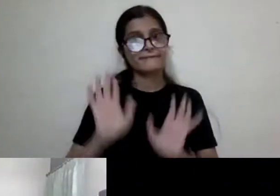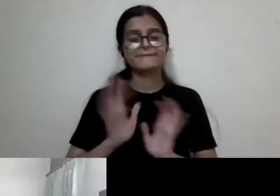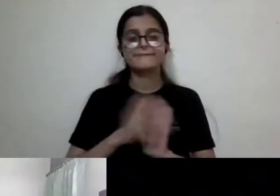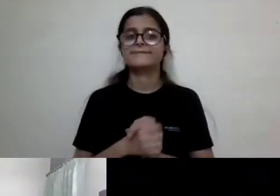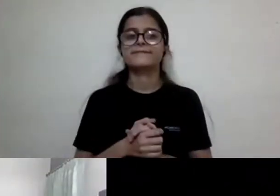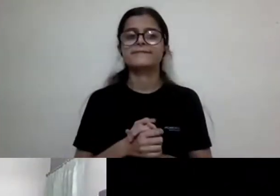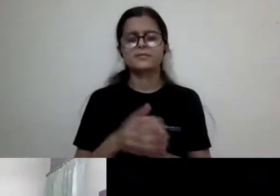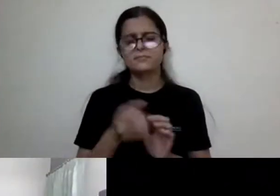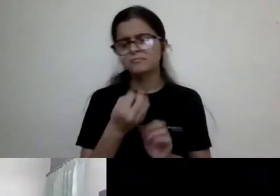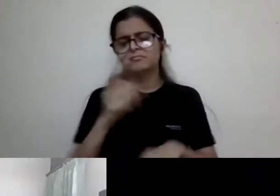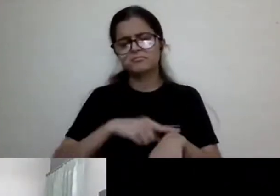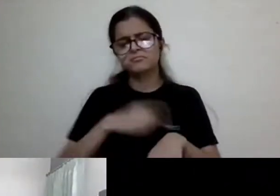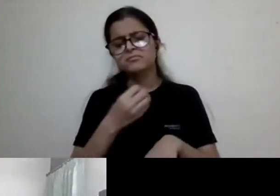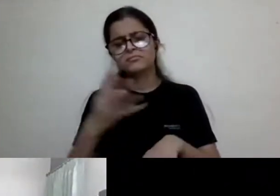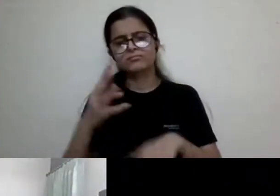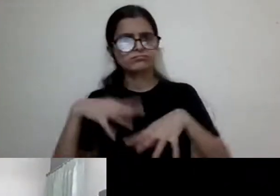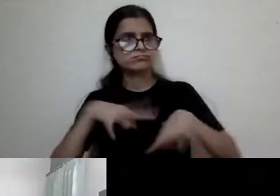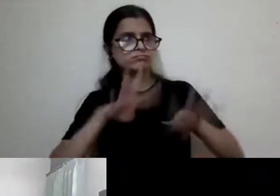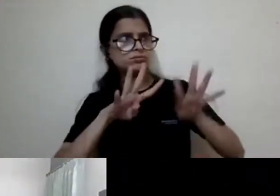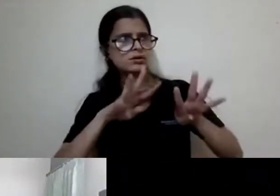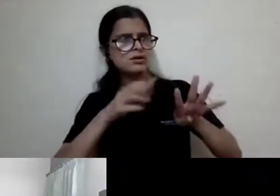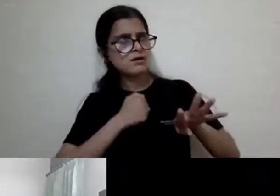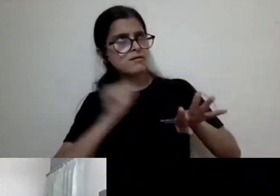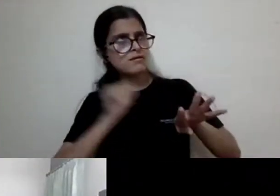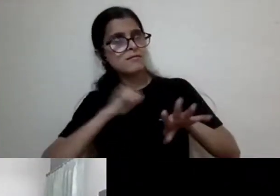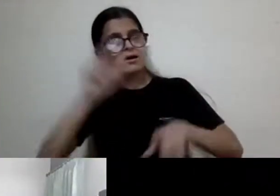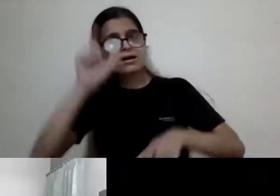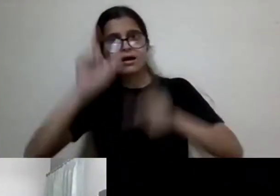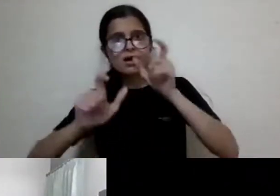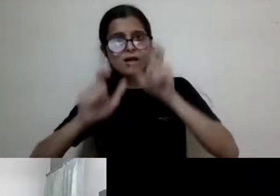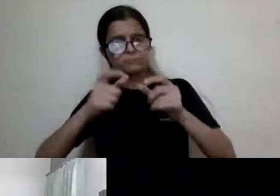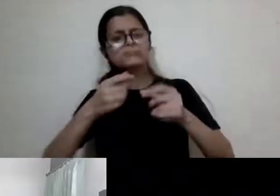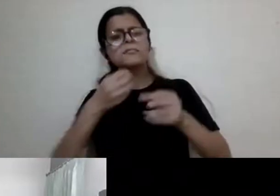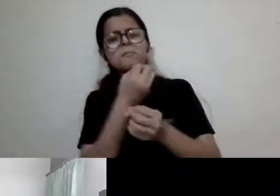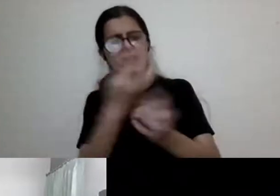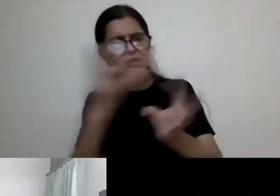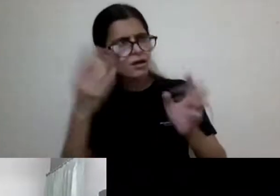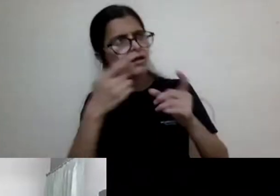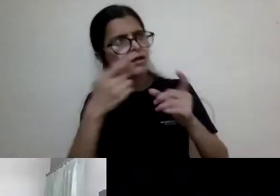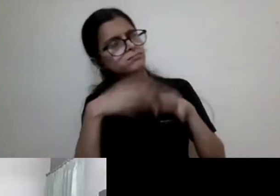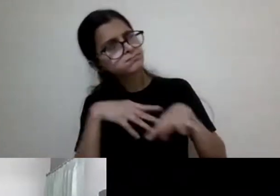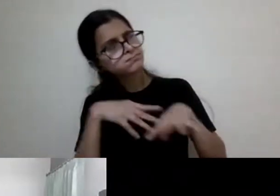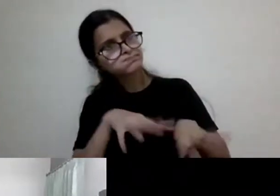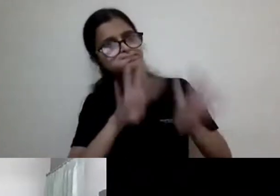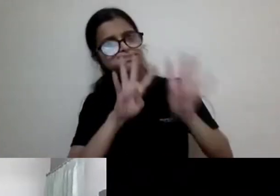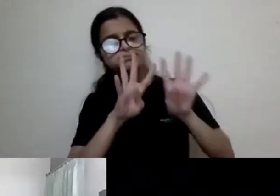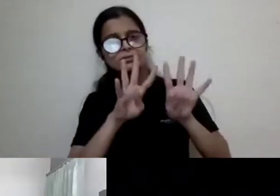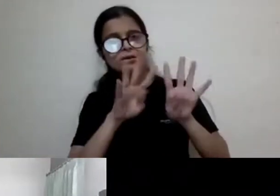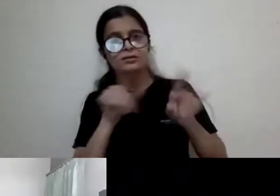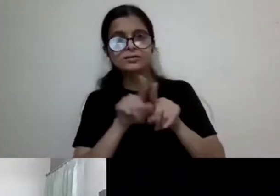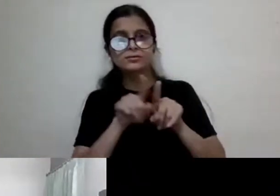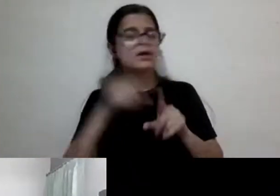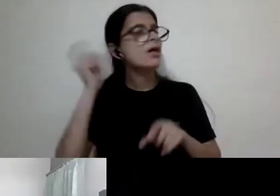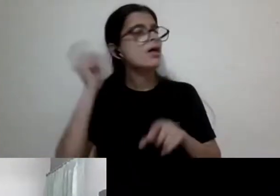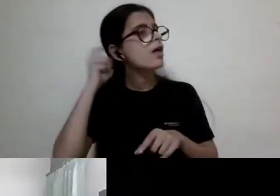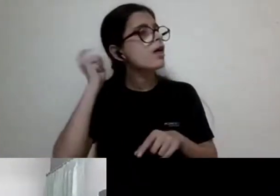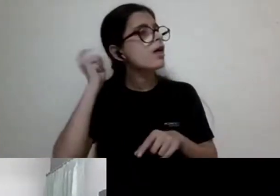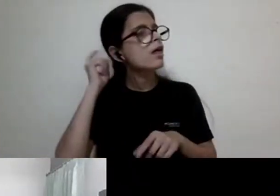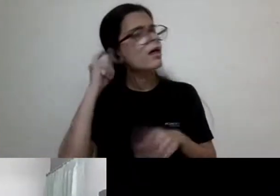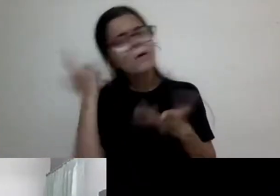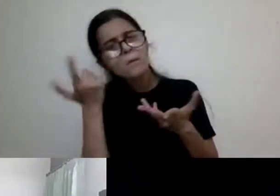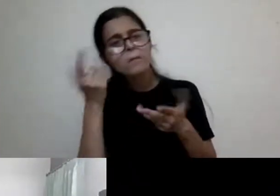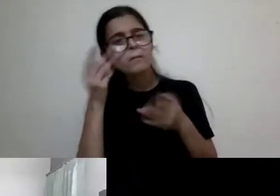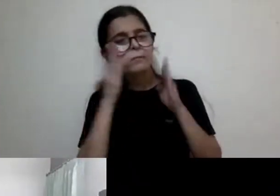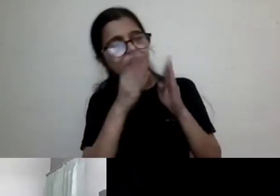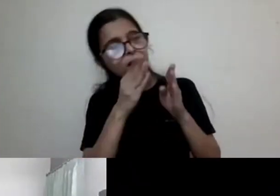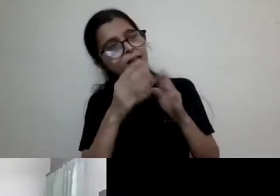of times staring in, in, in, feminist gaze is about, you know, an unwanted object of desire, of attention or desire. And